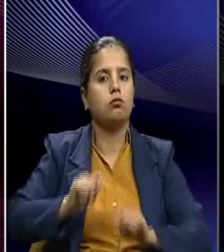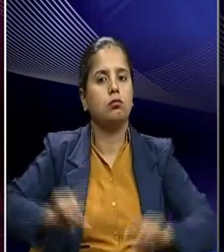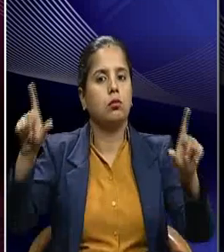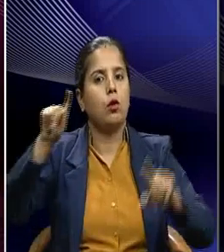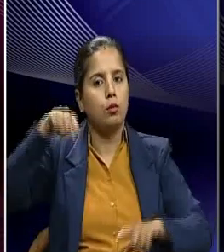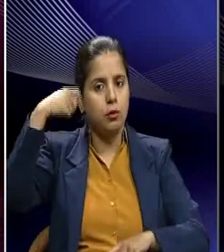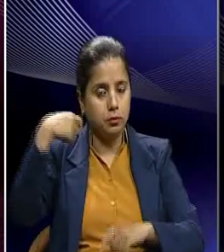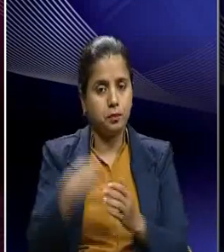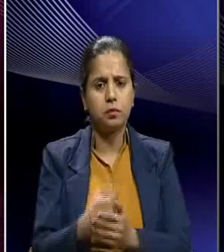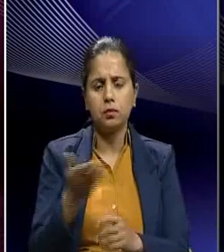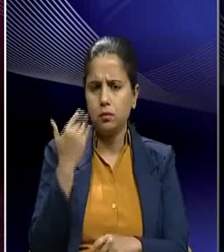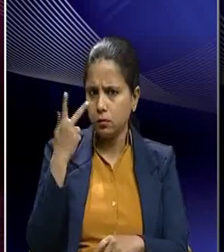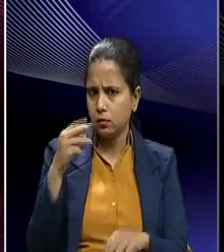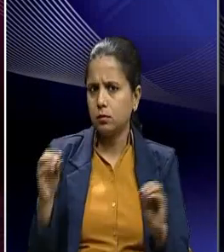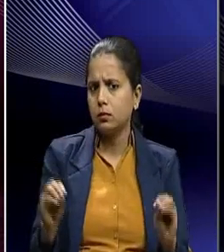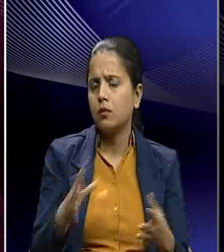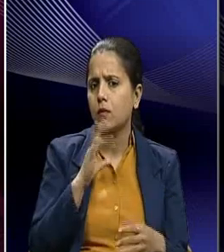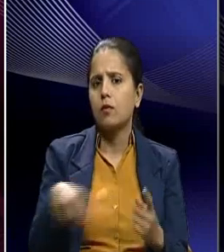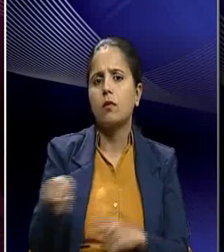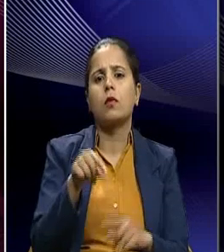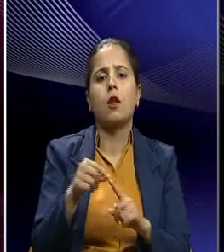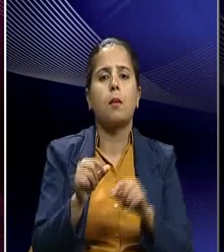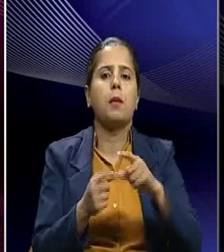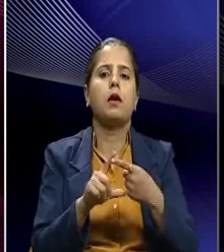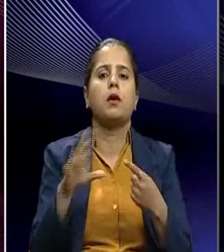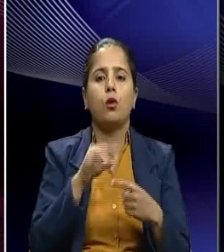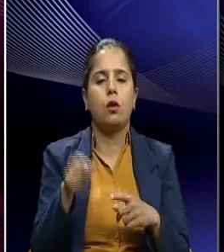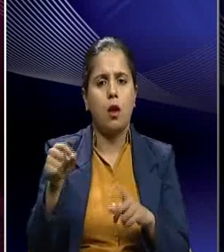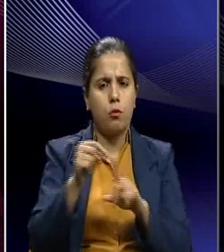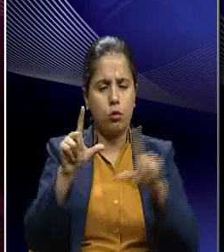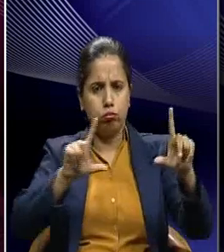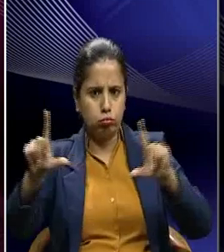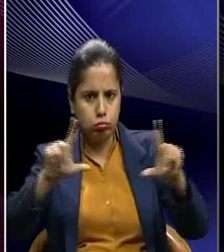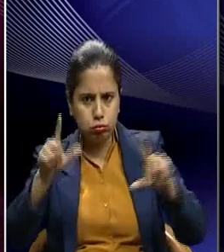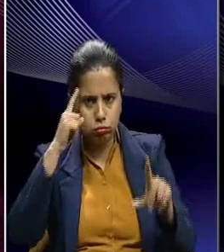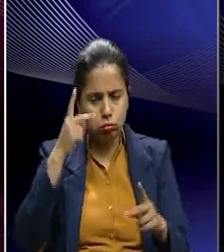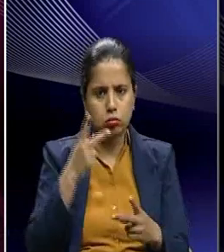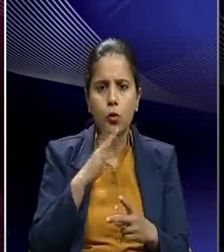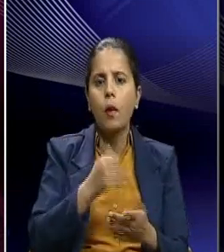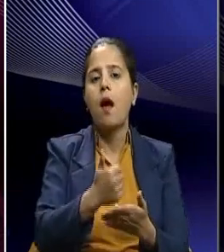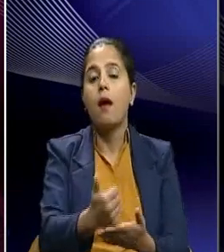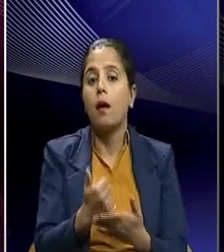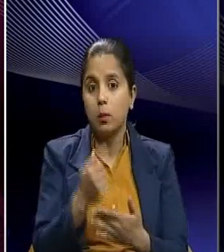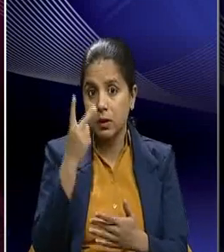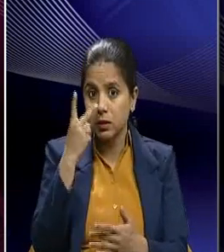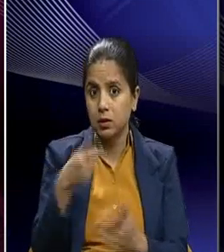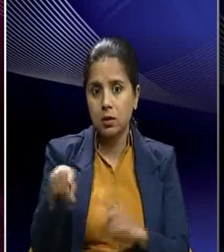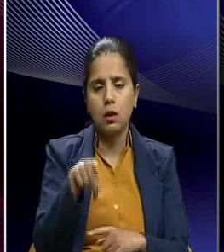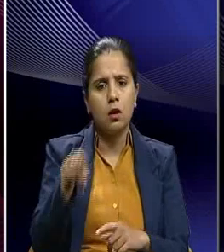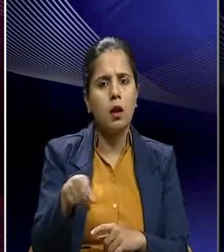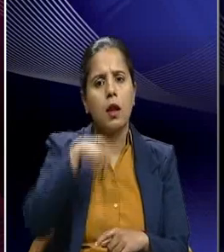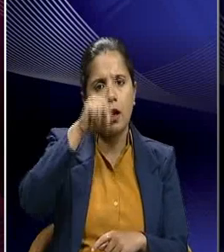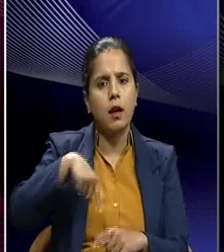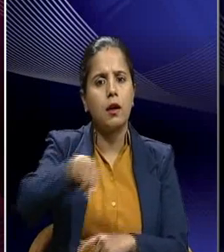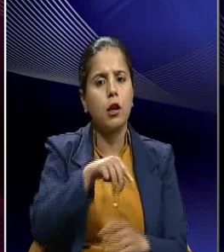that the kind of initiative which was taken by Patel as a producer and the help which was given by the Indian